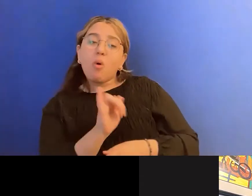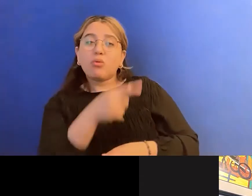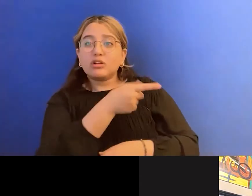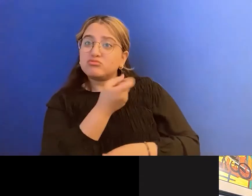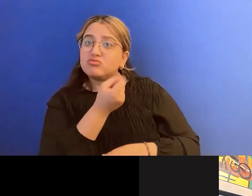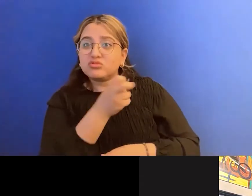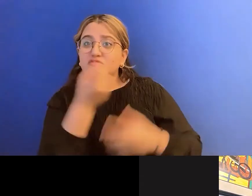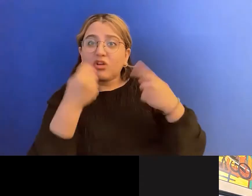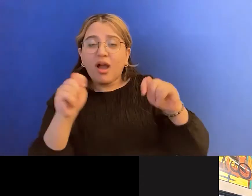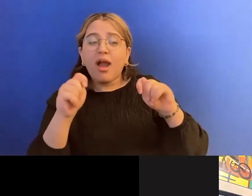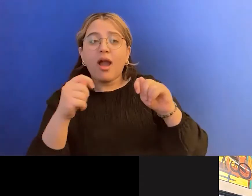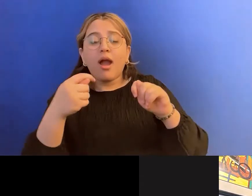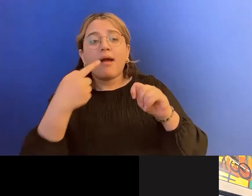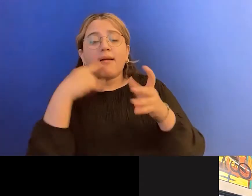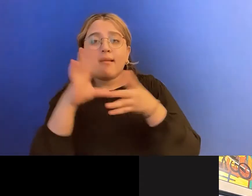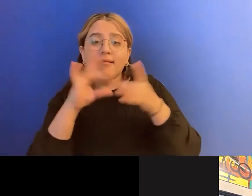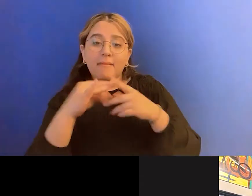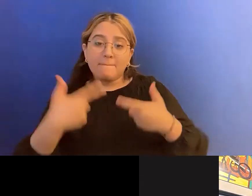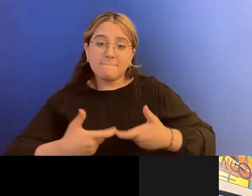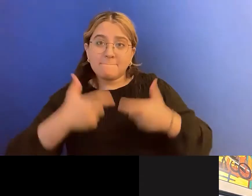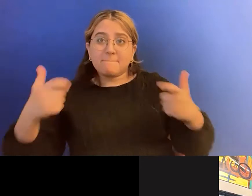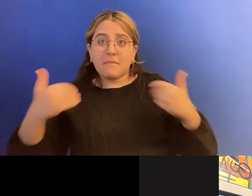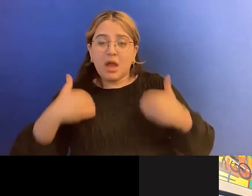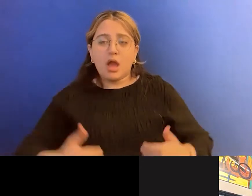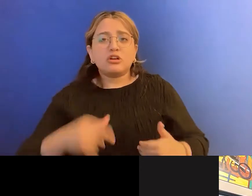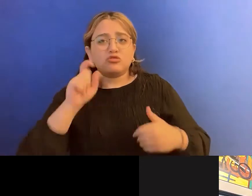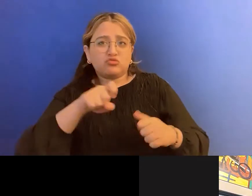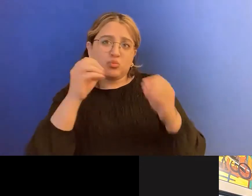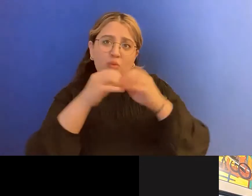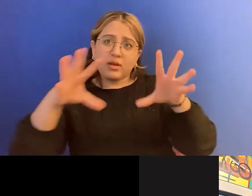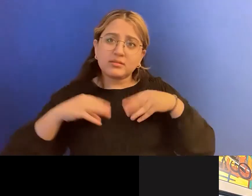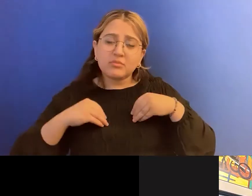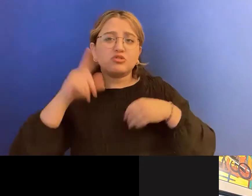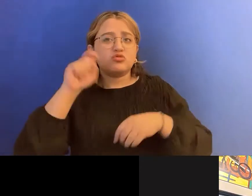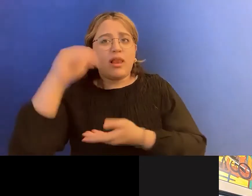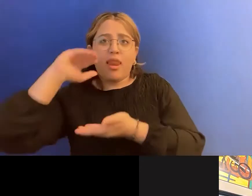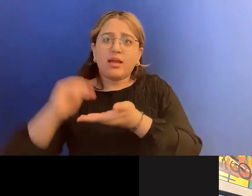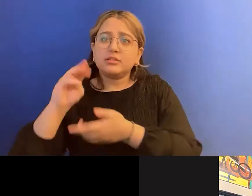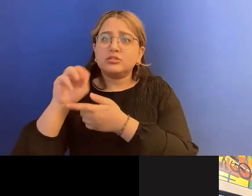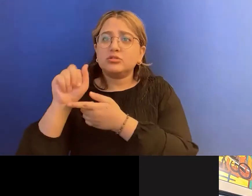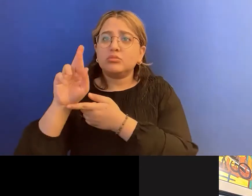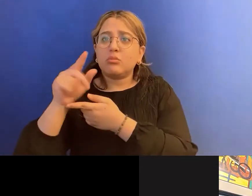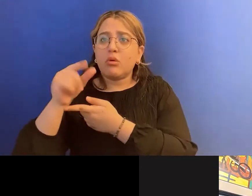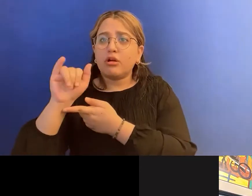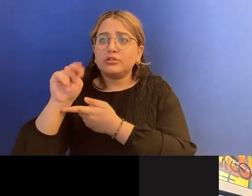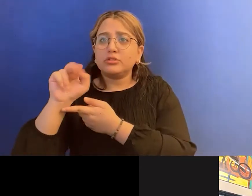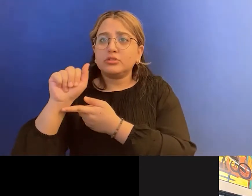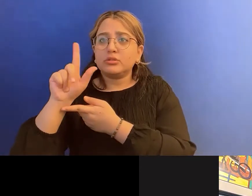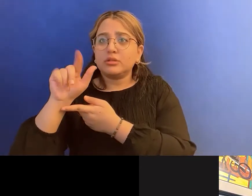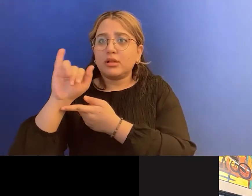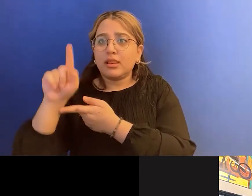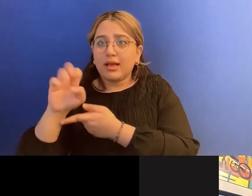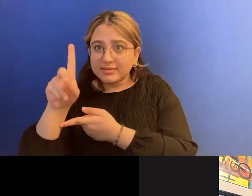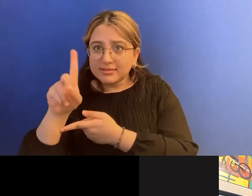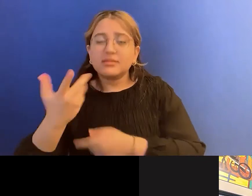considered more acceptable, that they are less marginalized and stuff like that. So I think I've really seen a change since like,